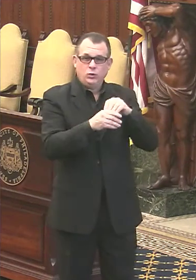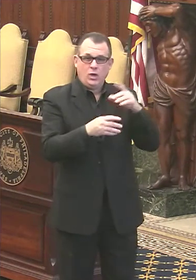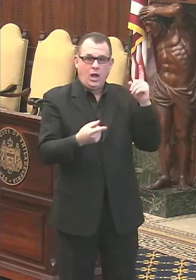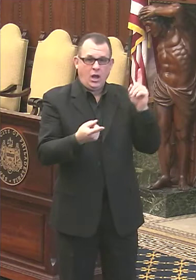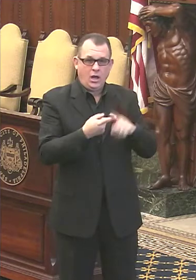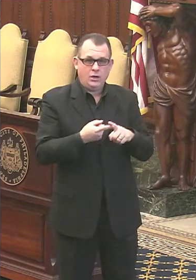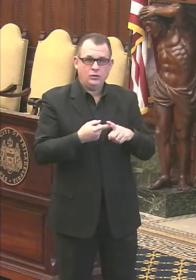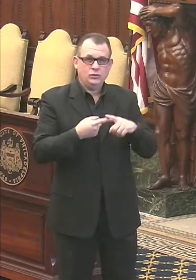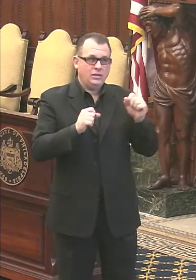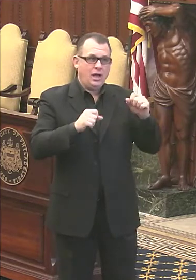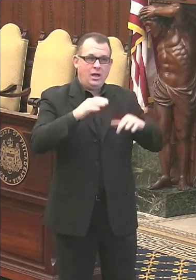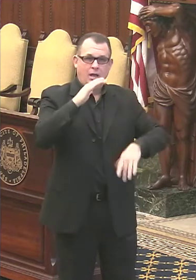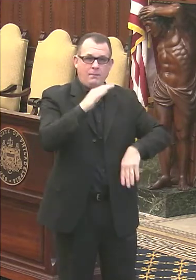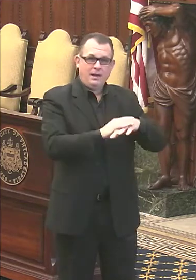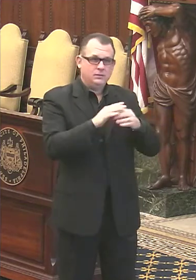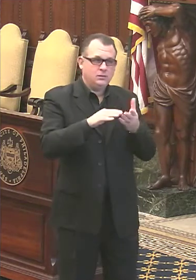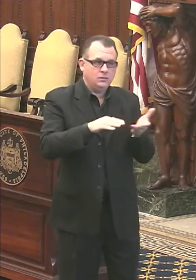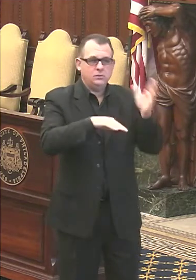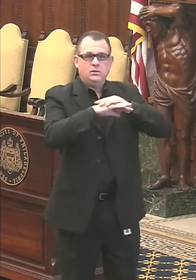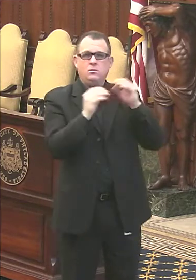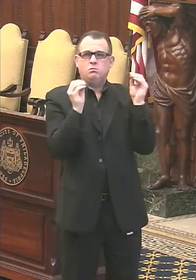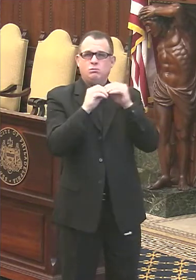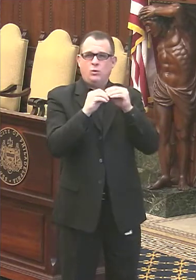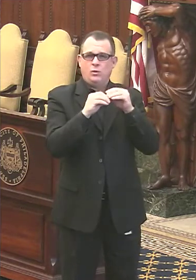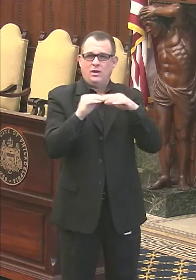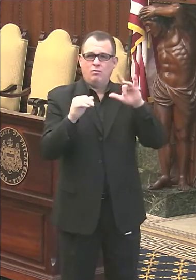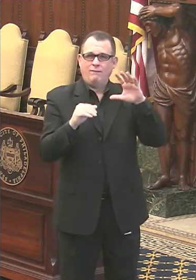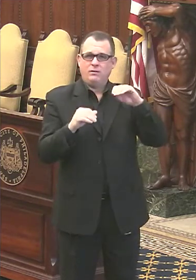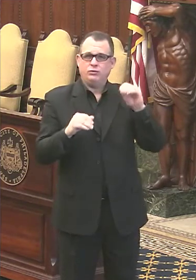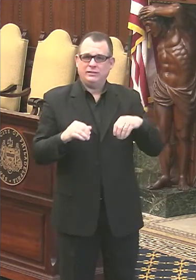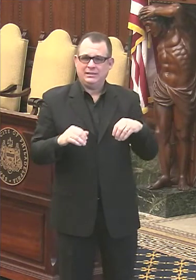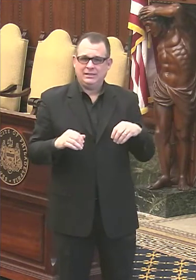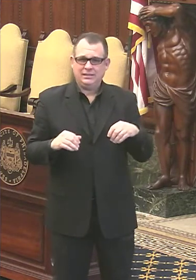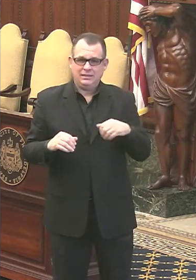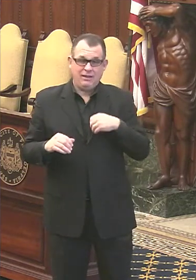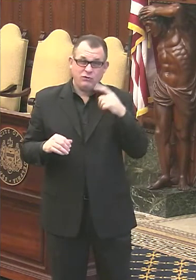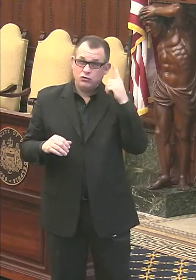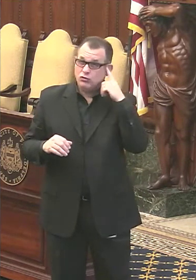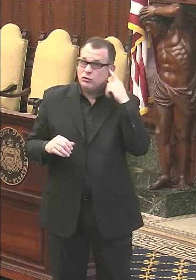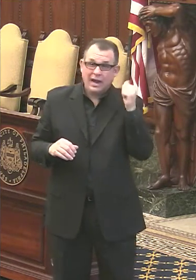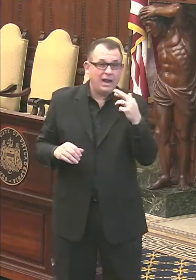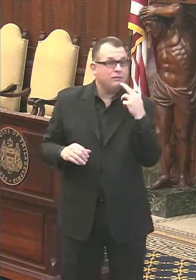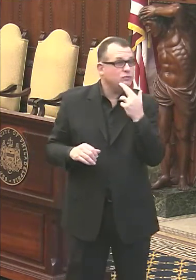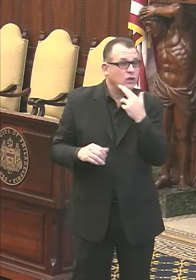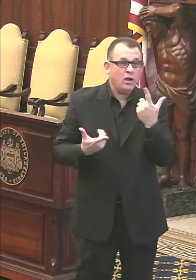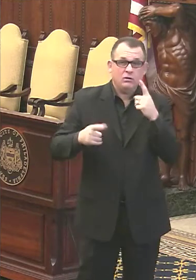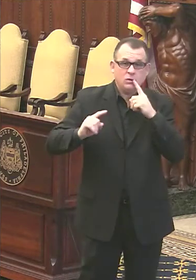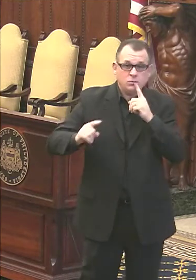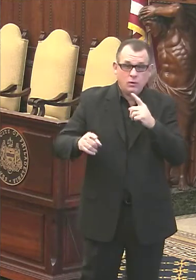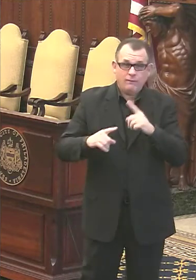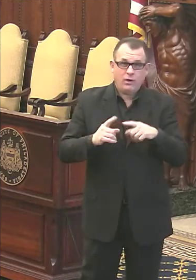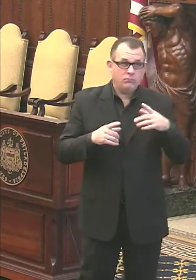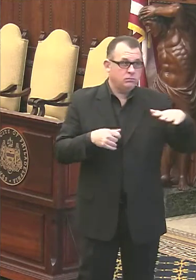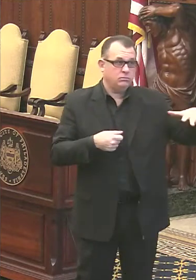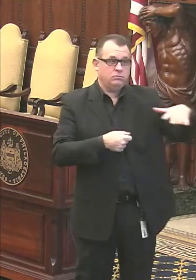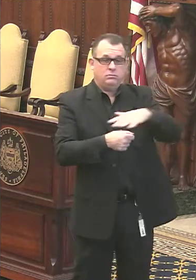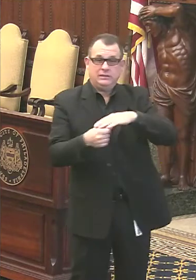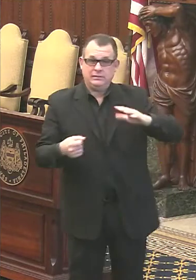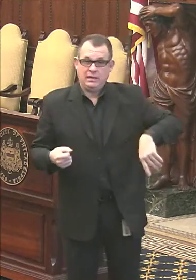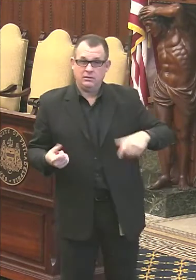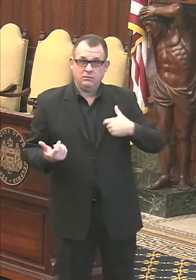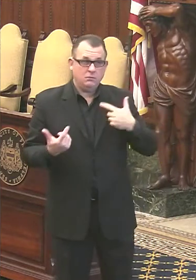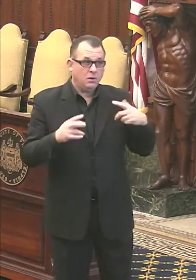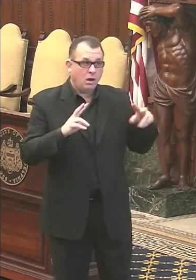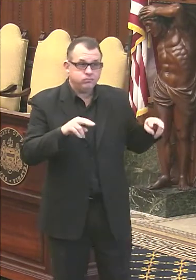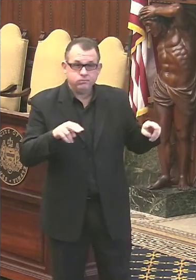is increased. Yeah. You know, um, I have not heard any reports from, uh, our inspectors out there. Um, just walking around center city, I